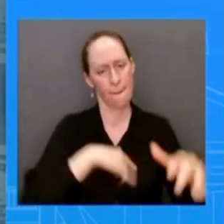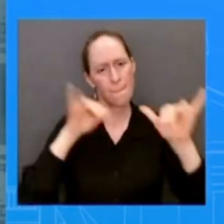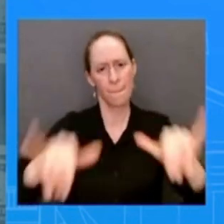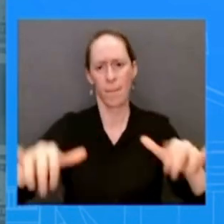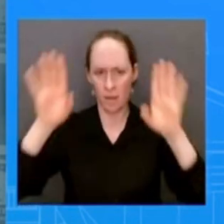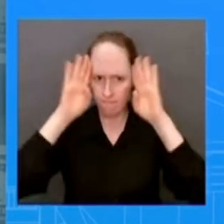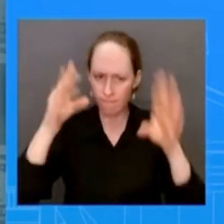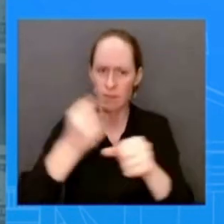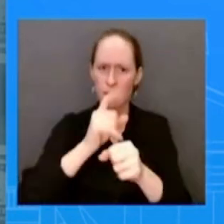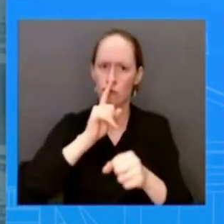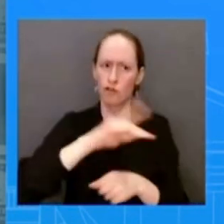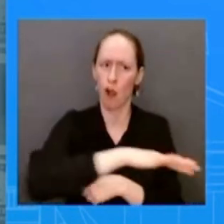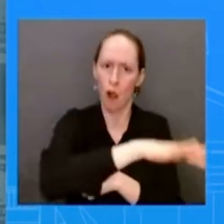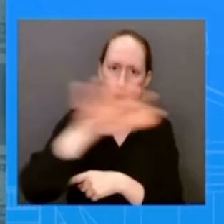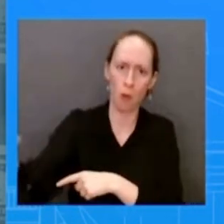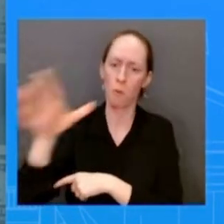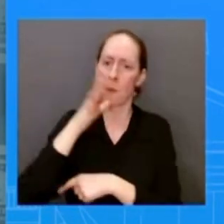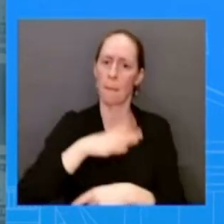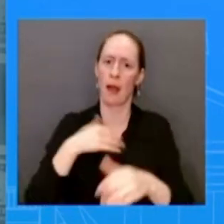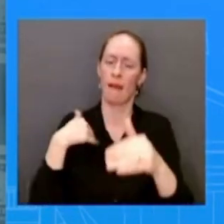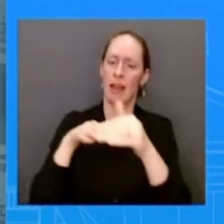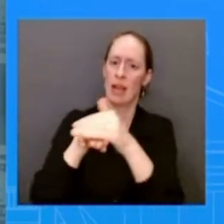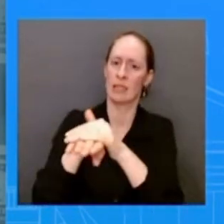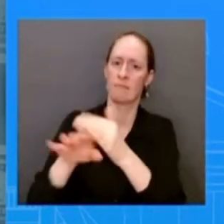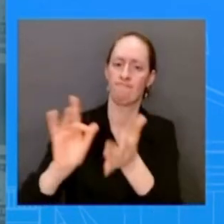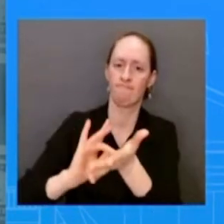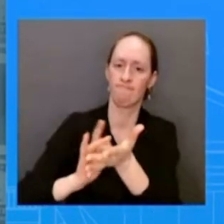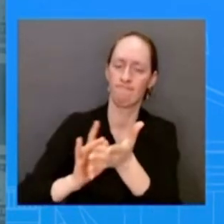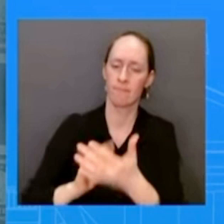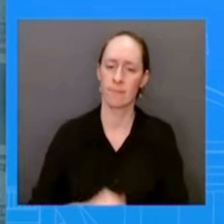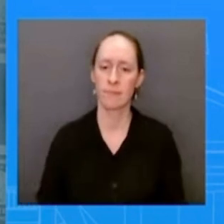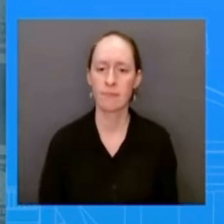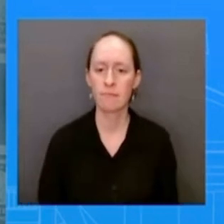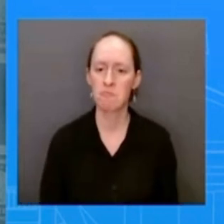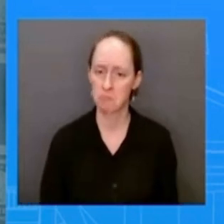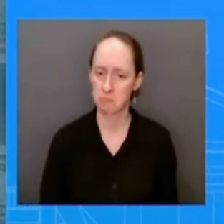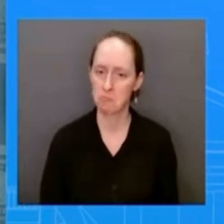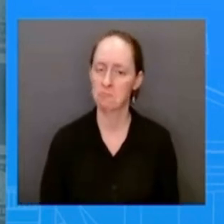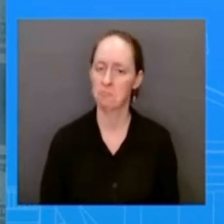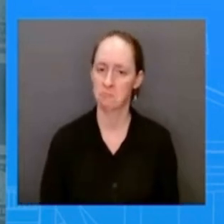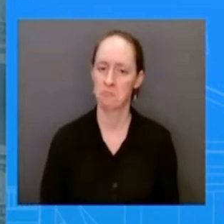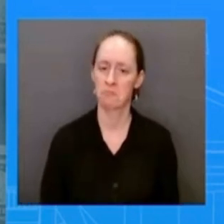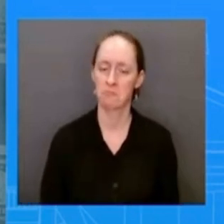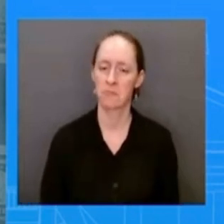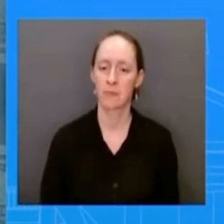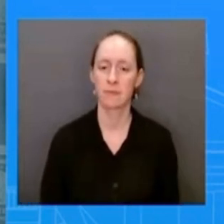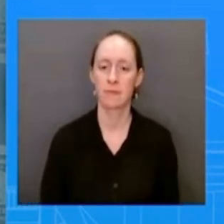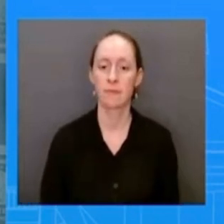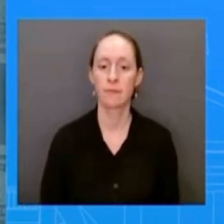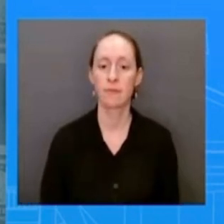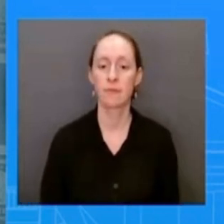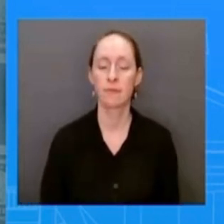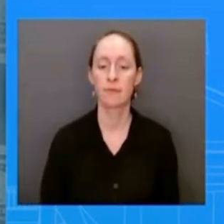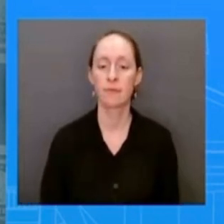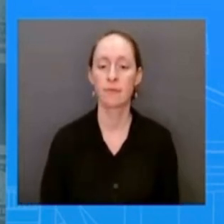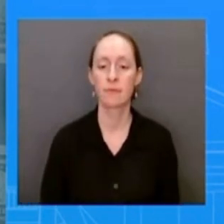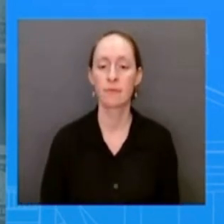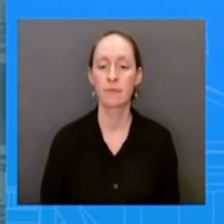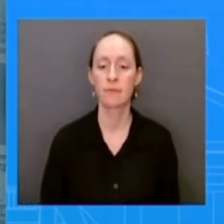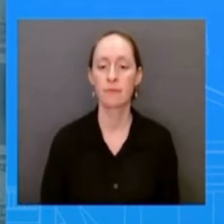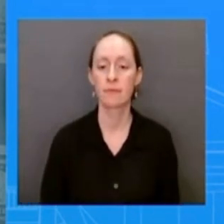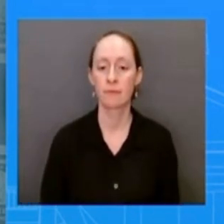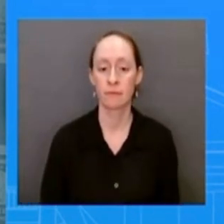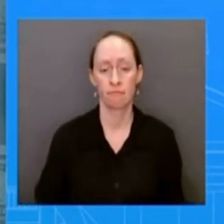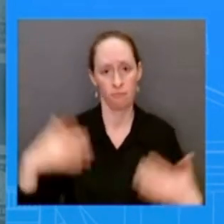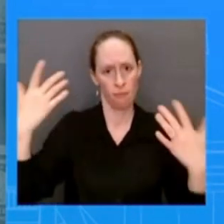steadfast on uh that's why the president issued his recent presidential memorandum in january that aims to preserve continued